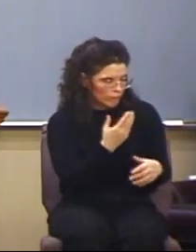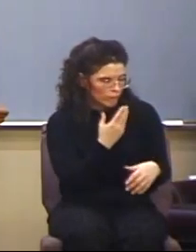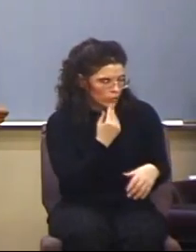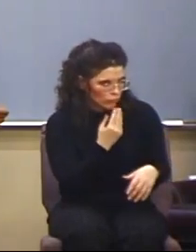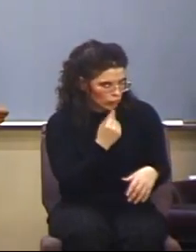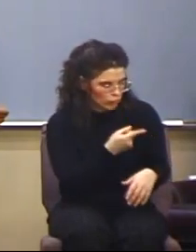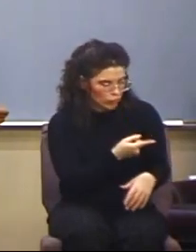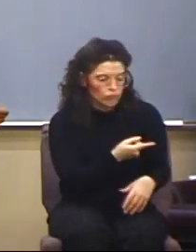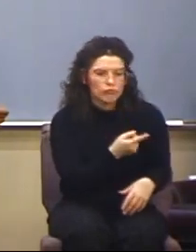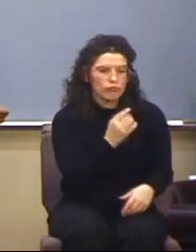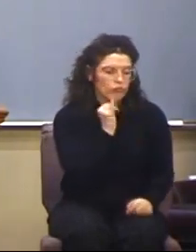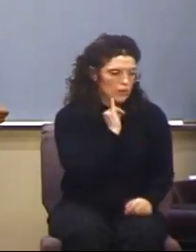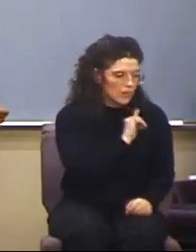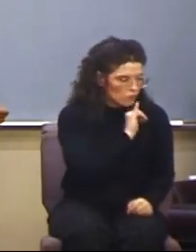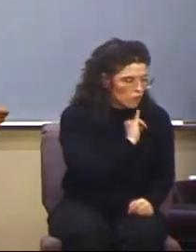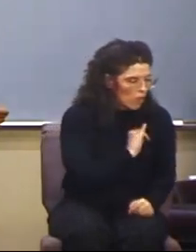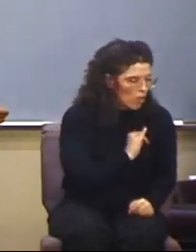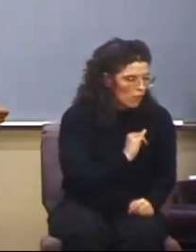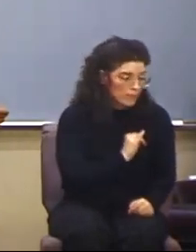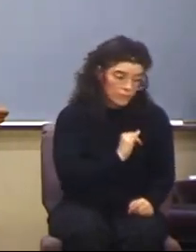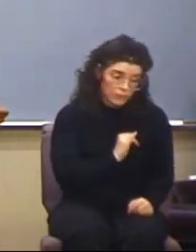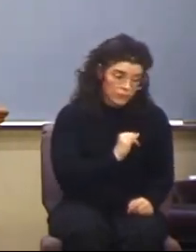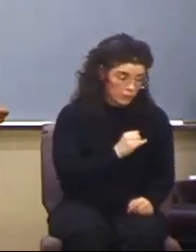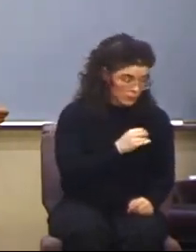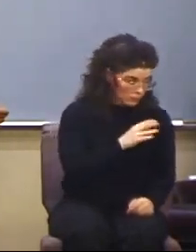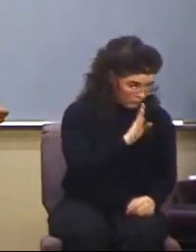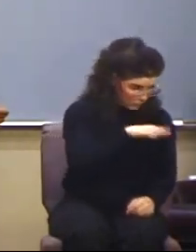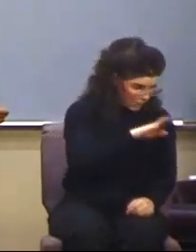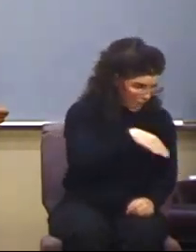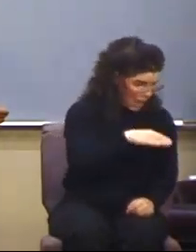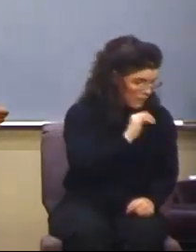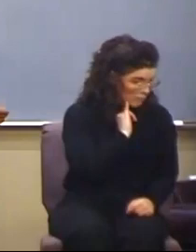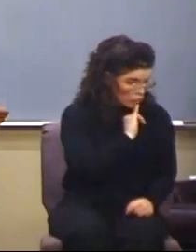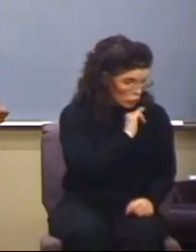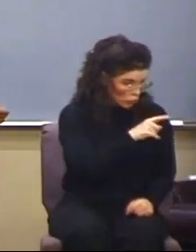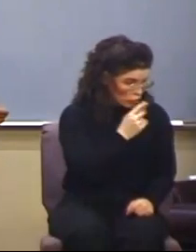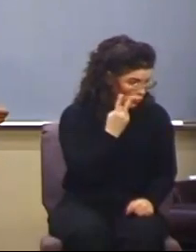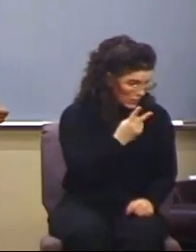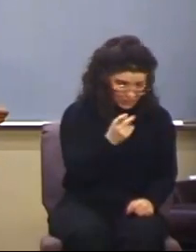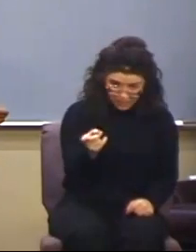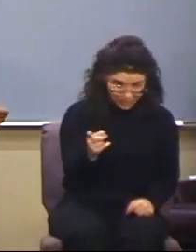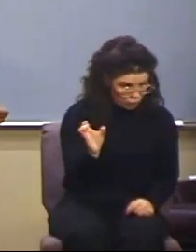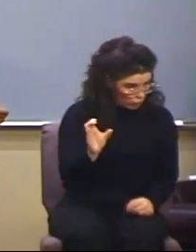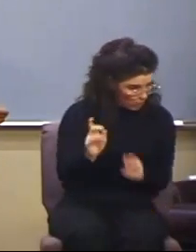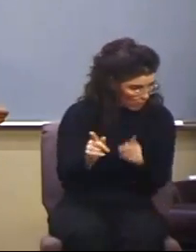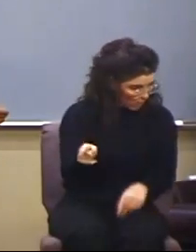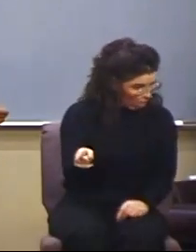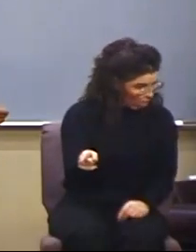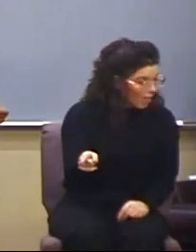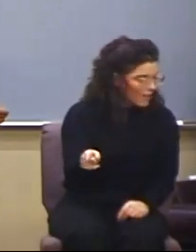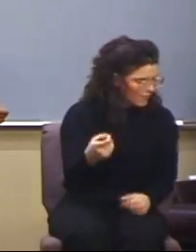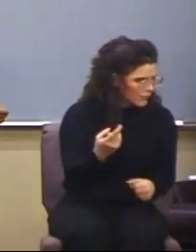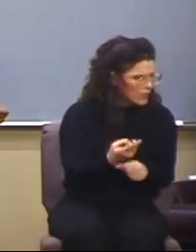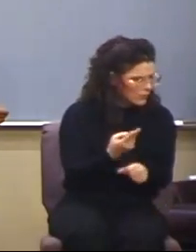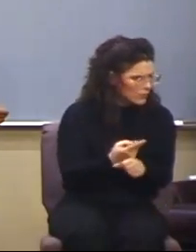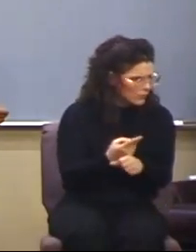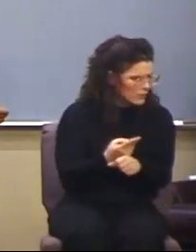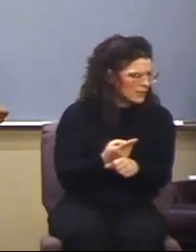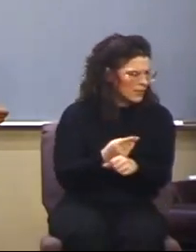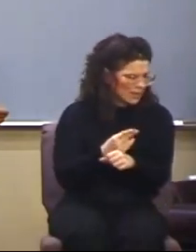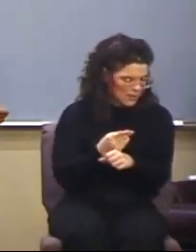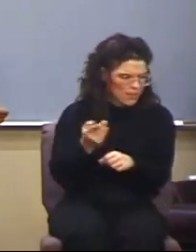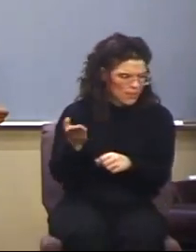to the nation of Israel, God's doing something with the Gentiles. Israel now has fallen. They are no longer God's